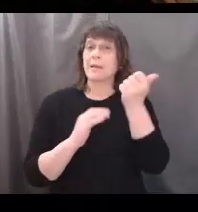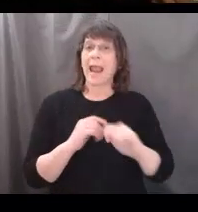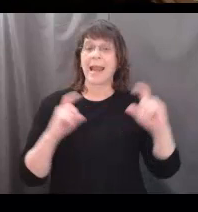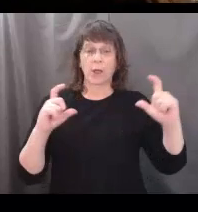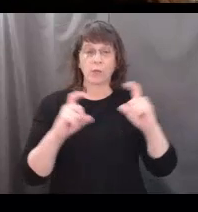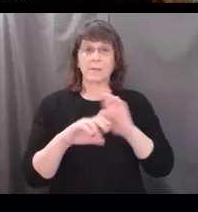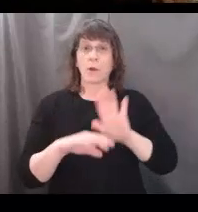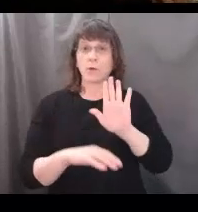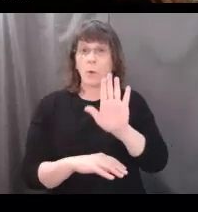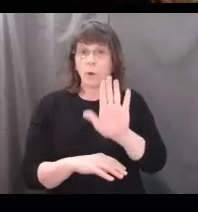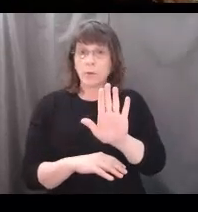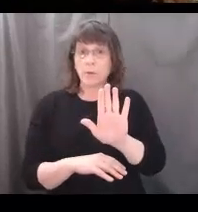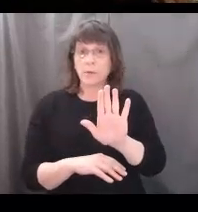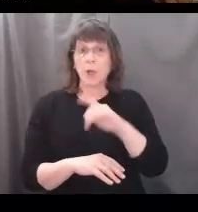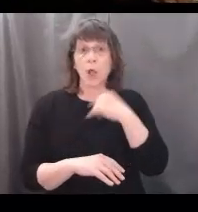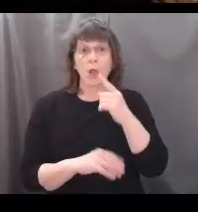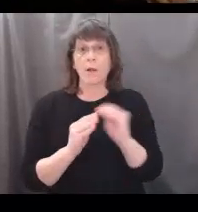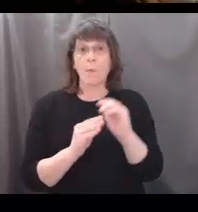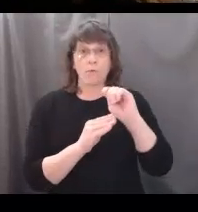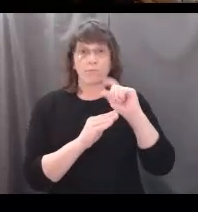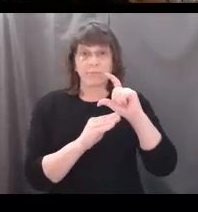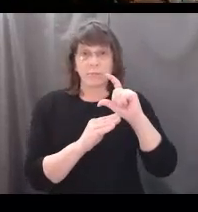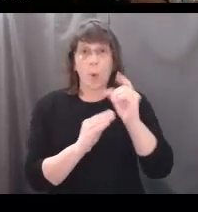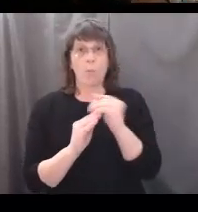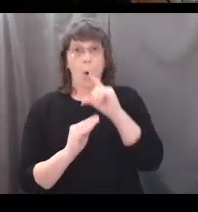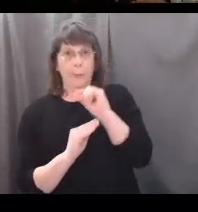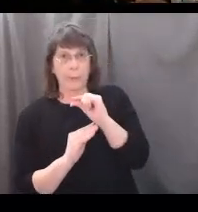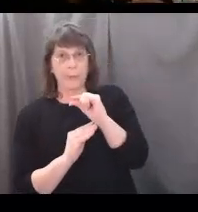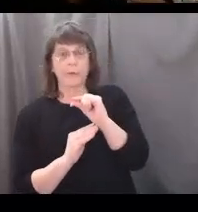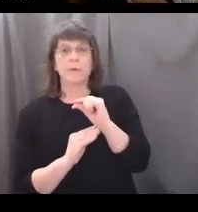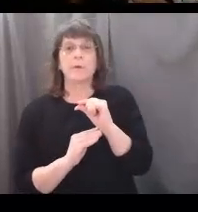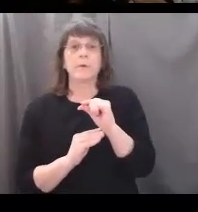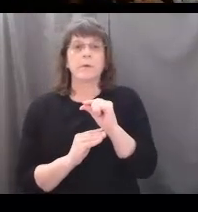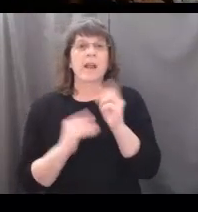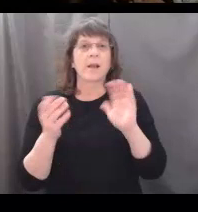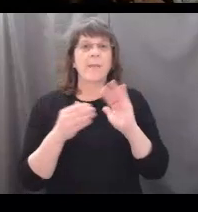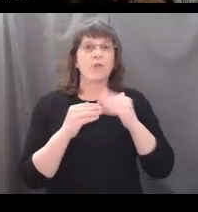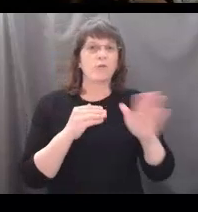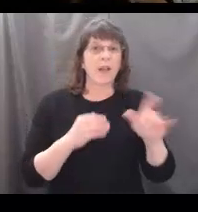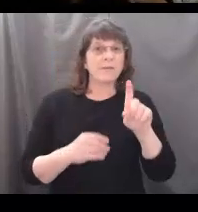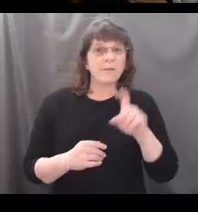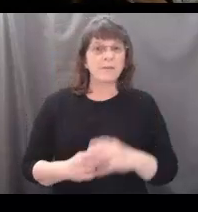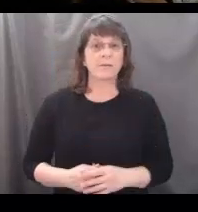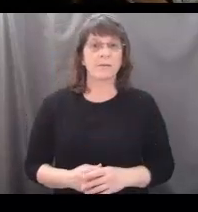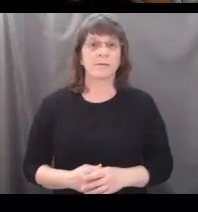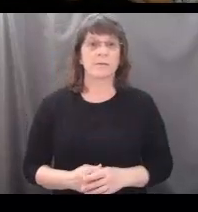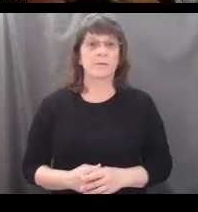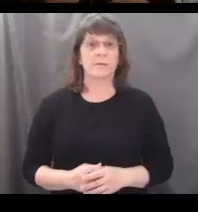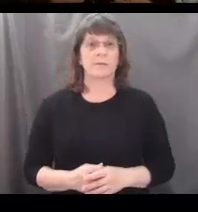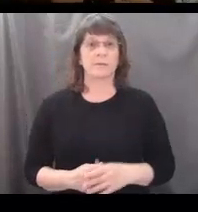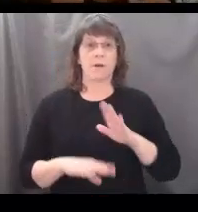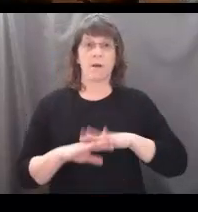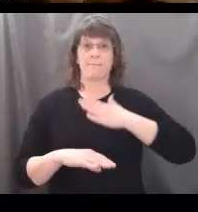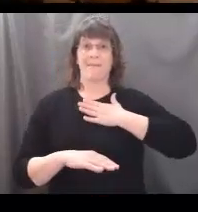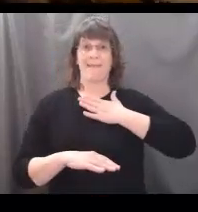rings on your wood cookie that look much wider or much narrower than the rings next to them? On